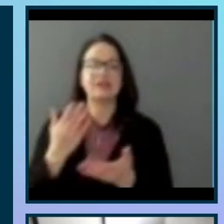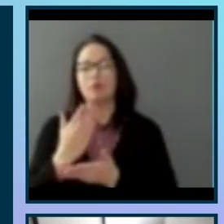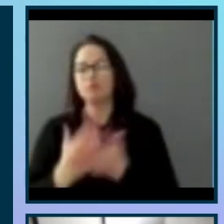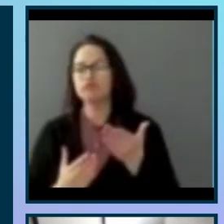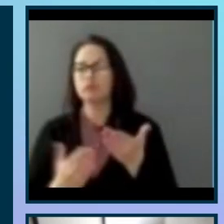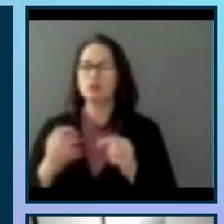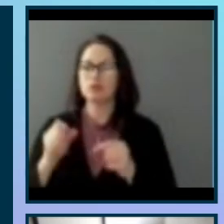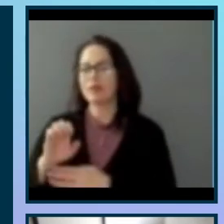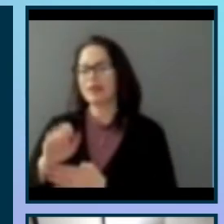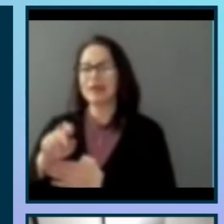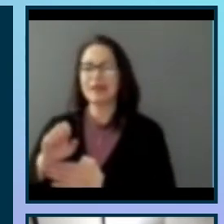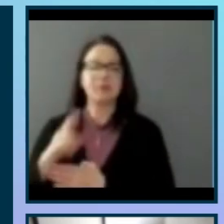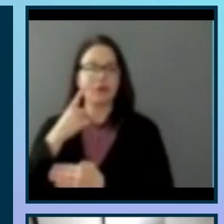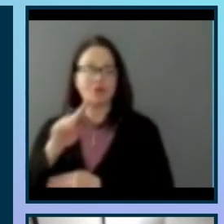location.